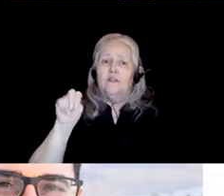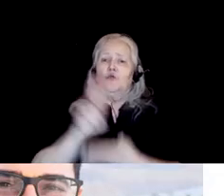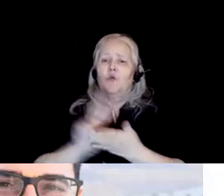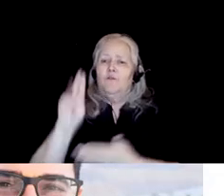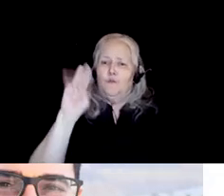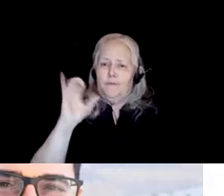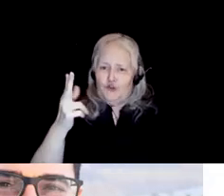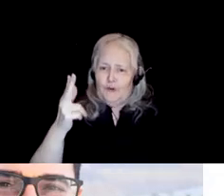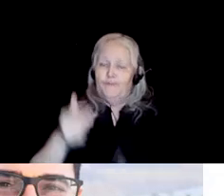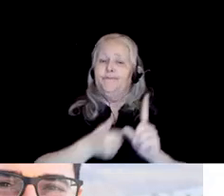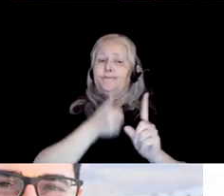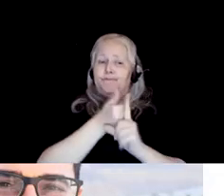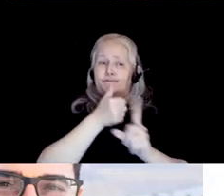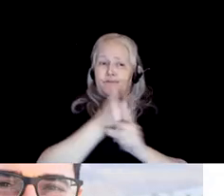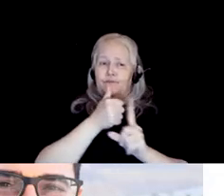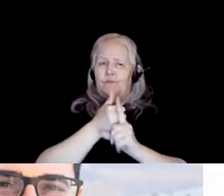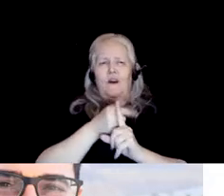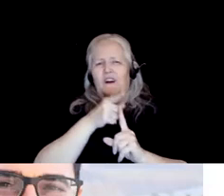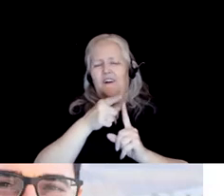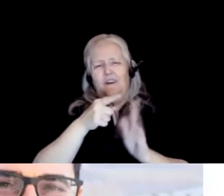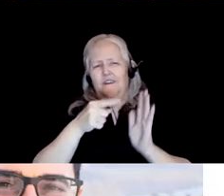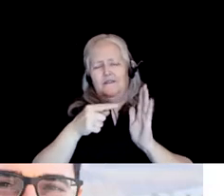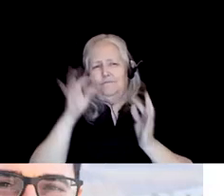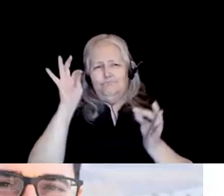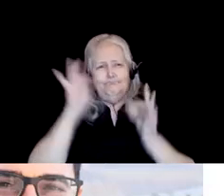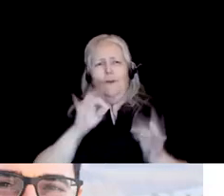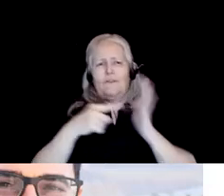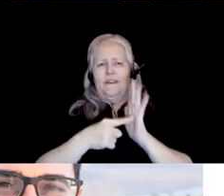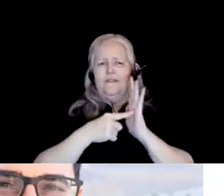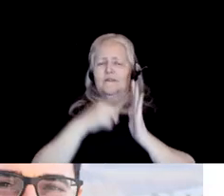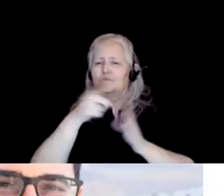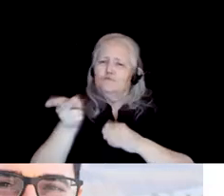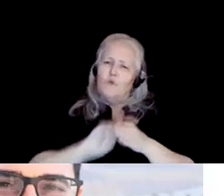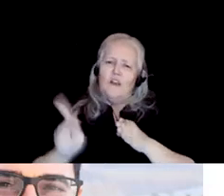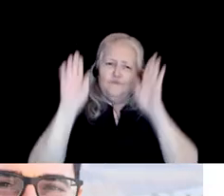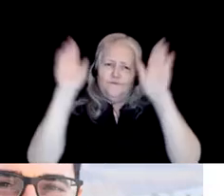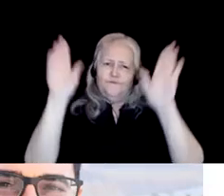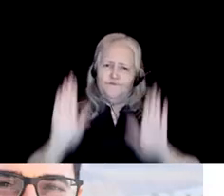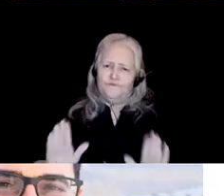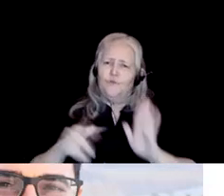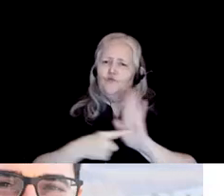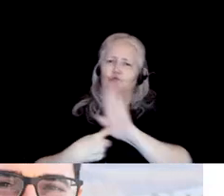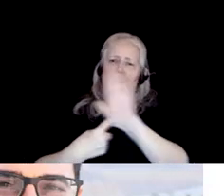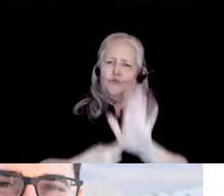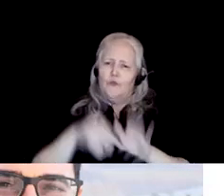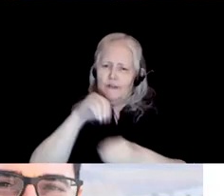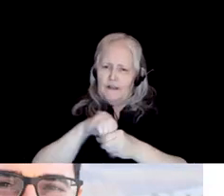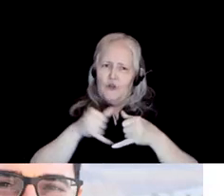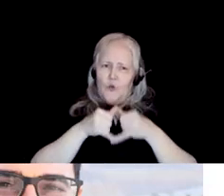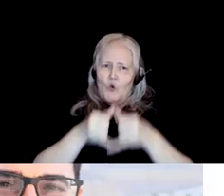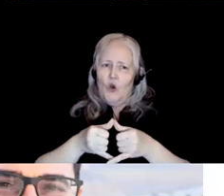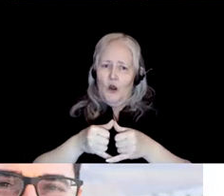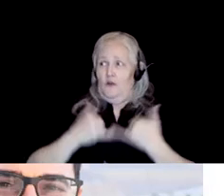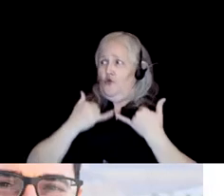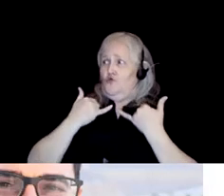Dr. Henriksen exemplifies the commitment to professional excellence that this award embodies. At this phase of his